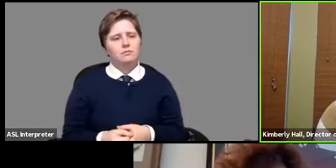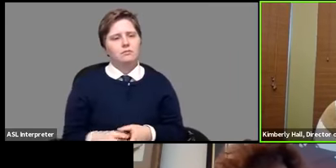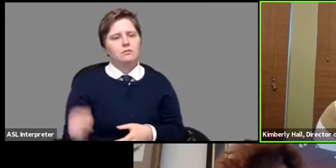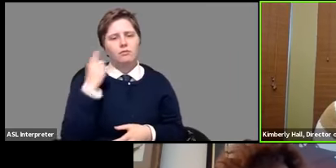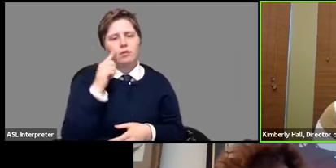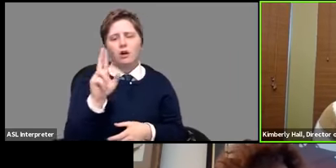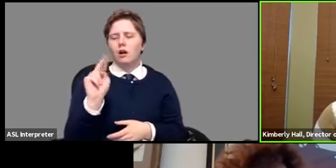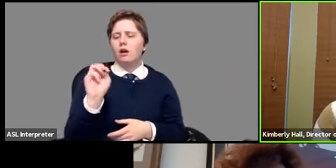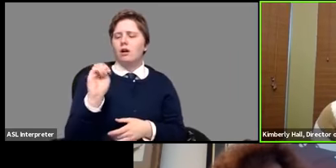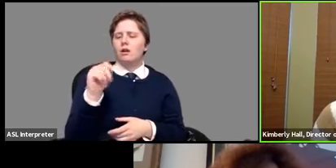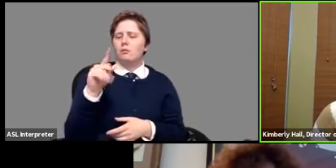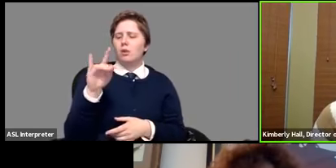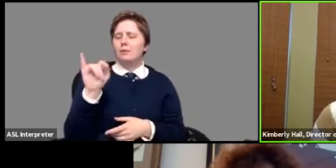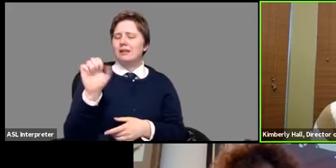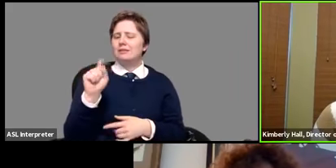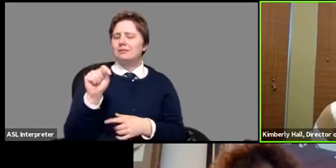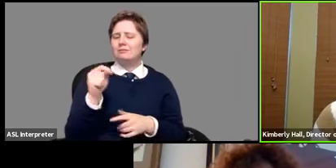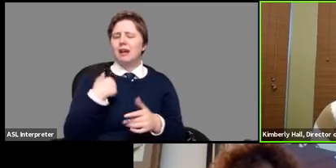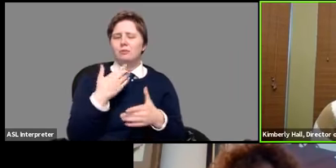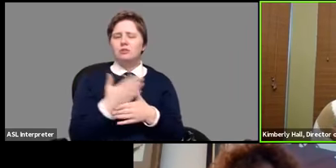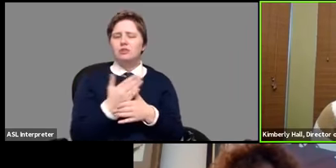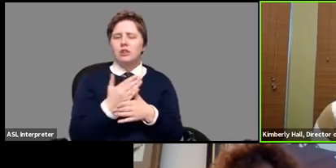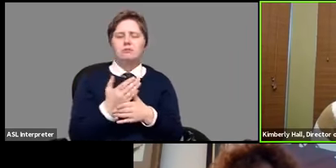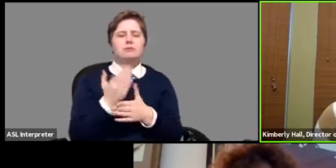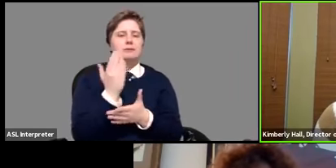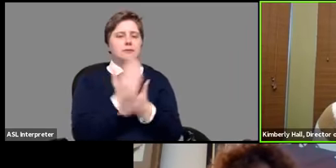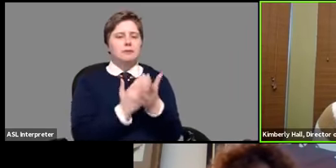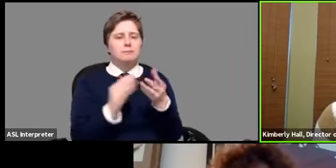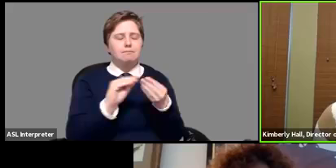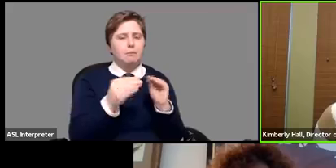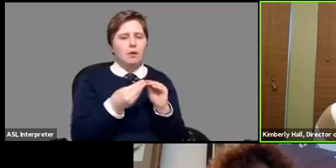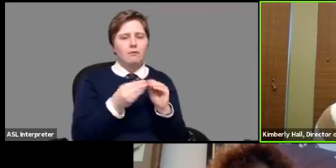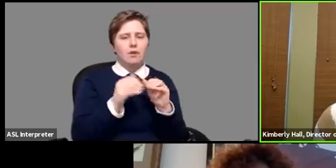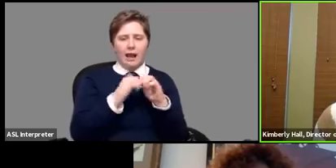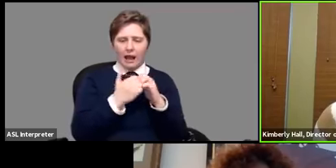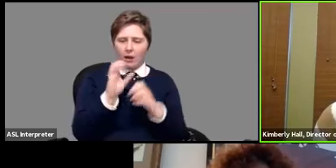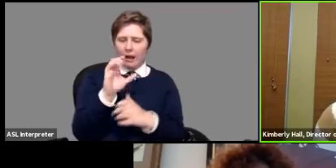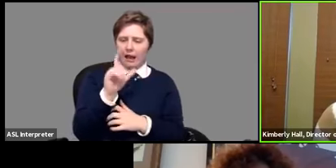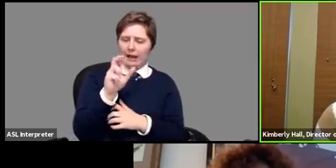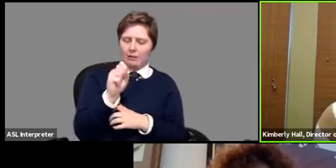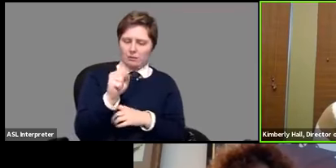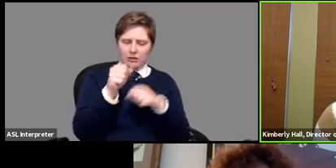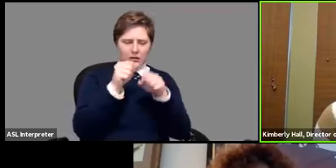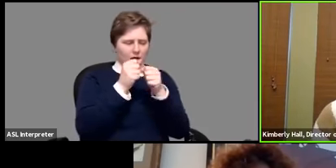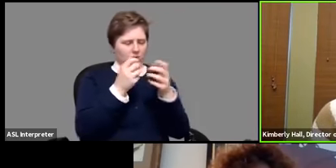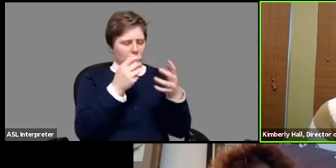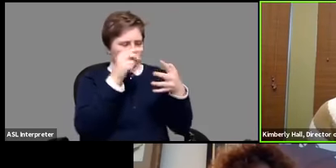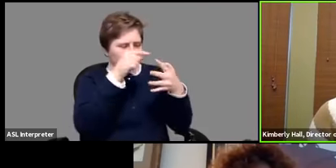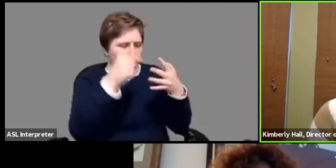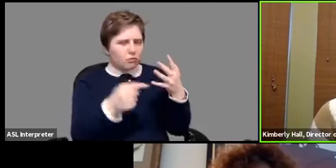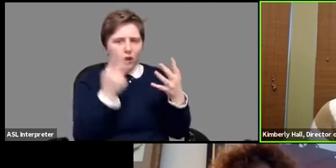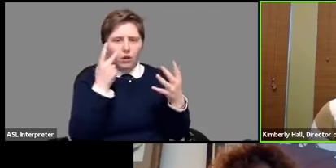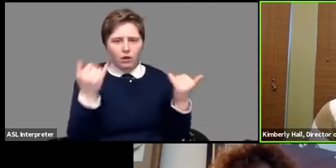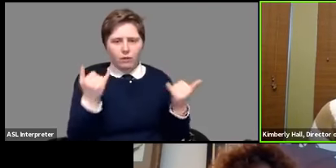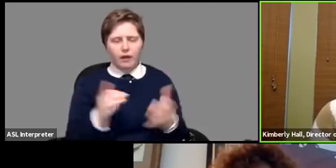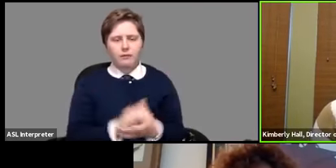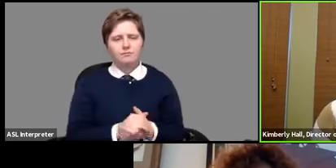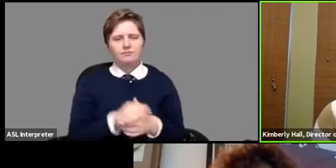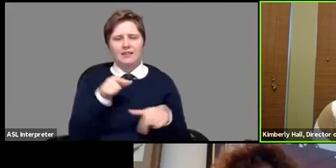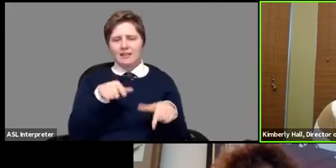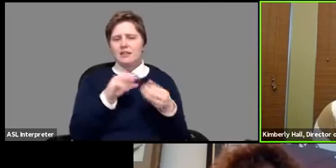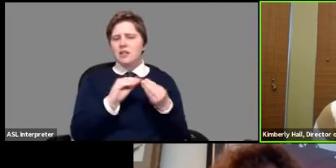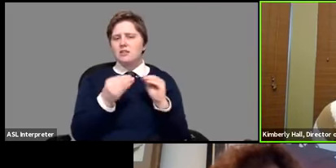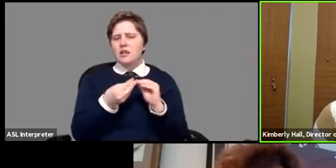few statistics in terms of how claims are breaking down right now and this these are stats from